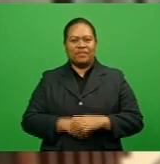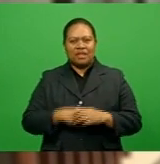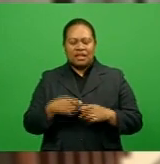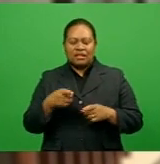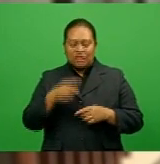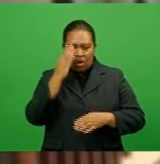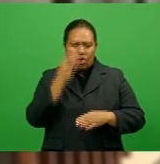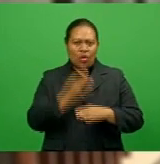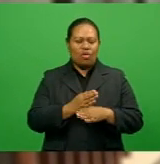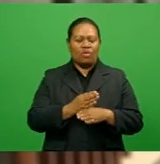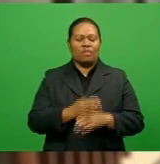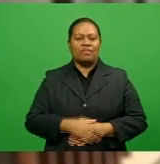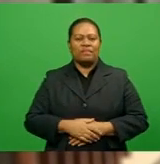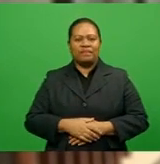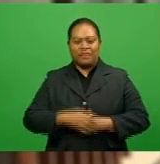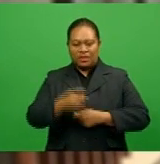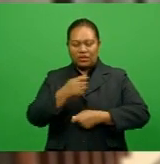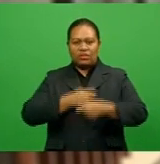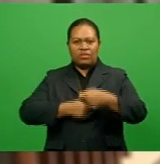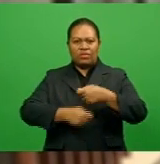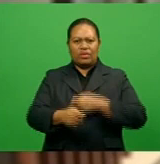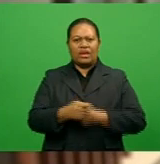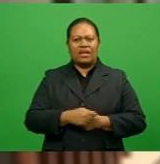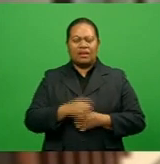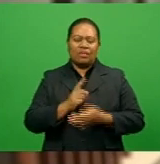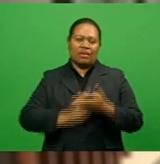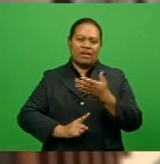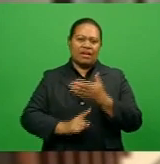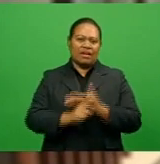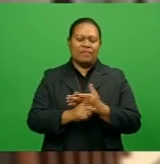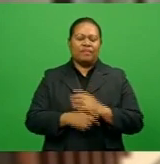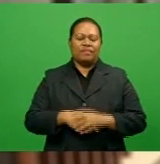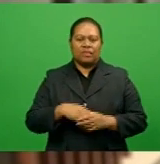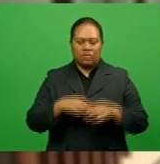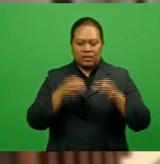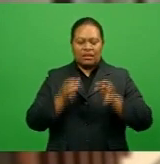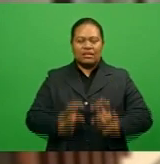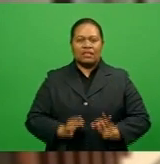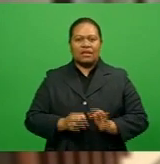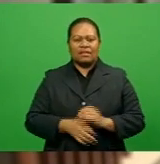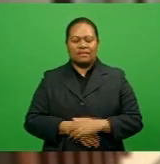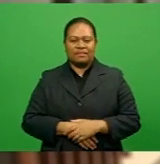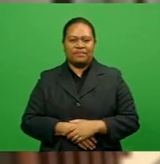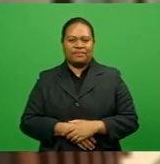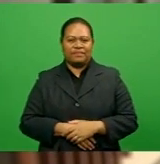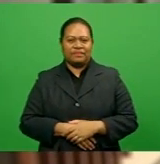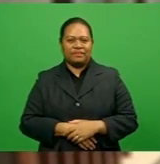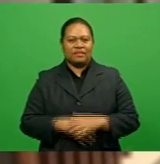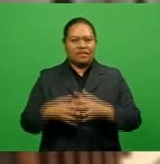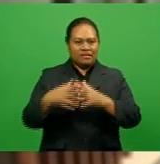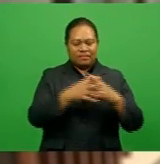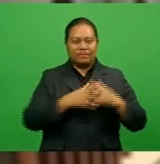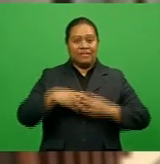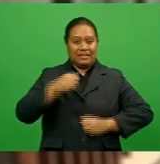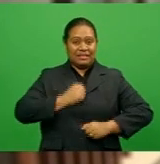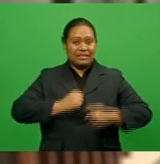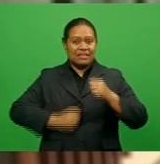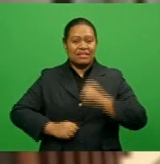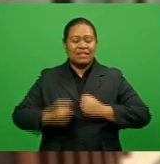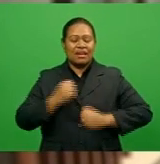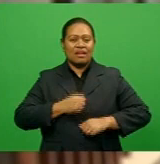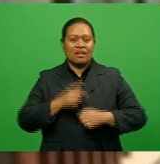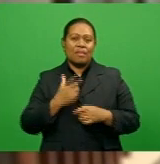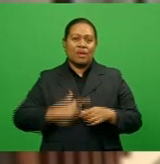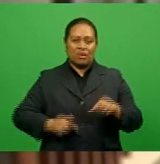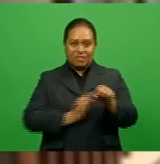on hope for a Brexit trade deal as the EU and Britain kicked off a decisive week of talks. And as Europe struggles with a surge in new